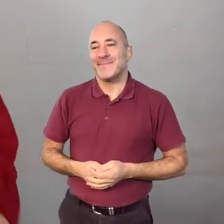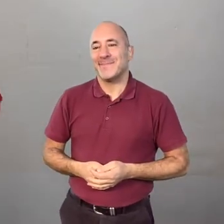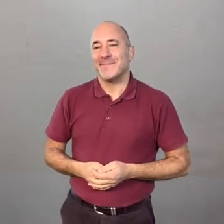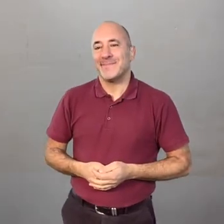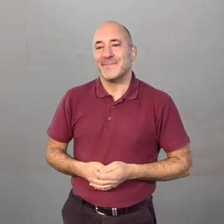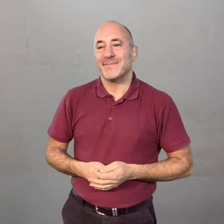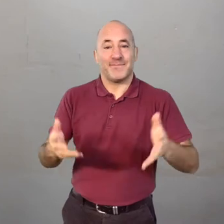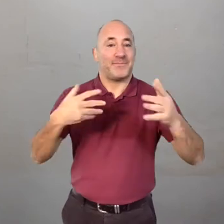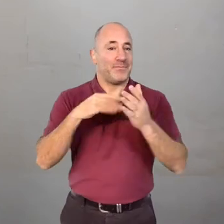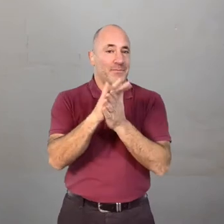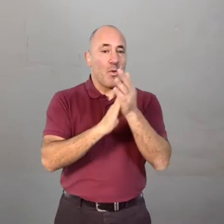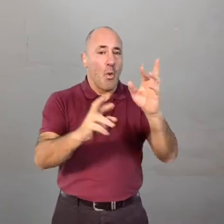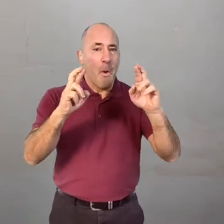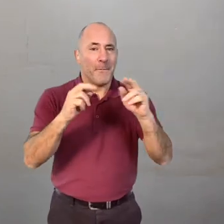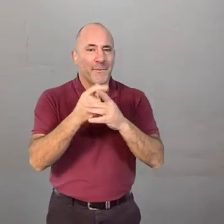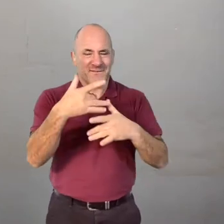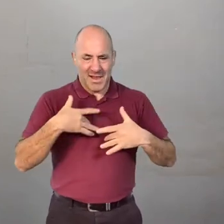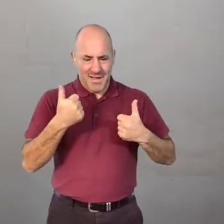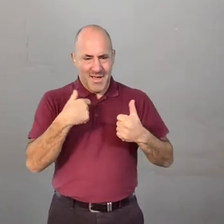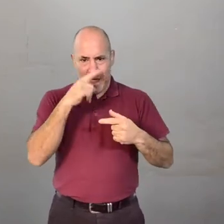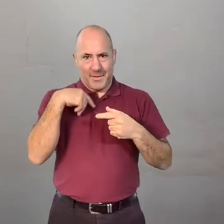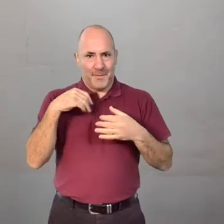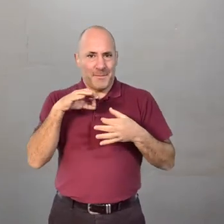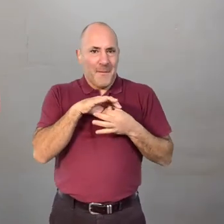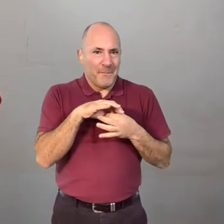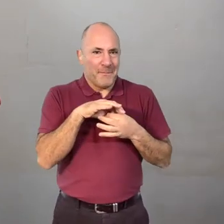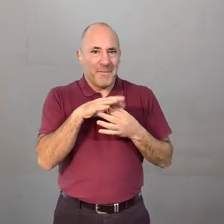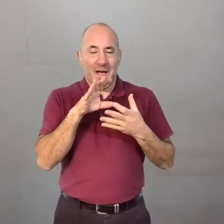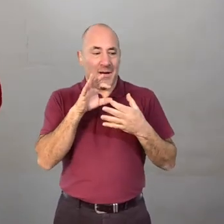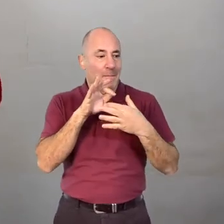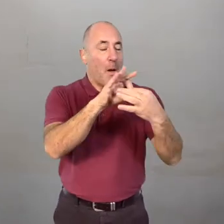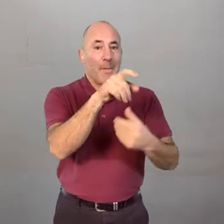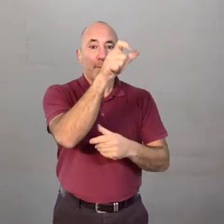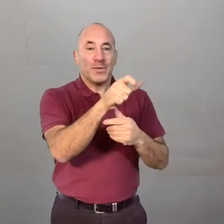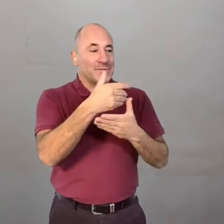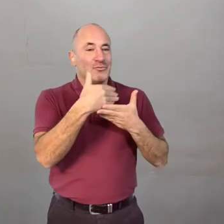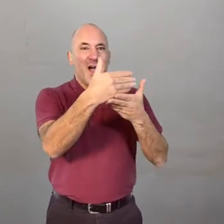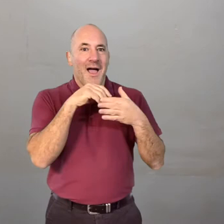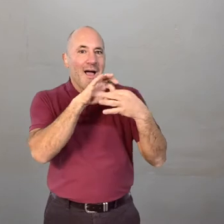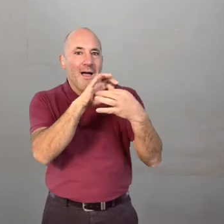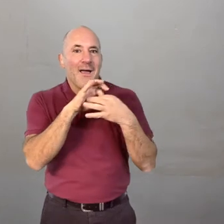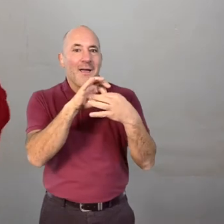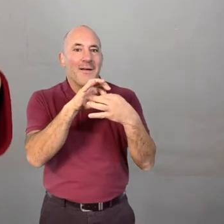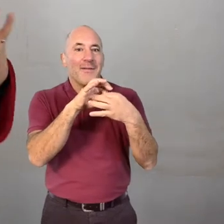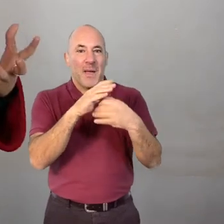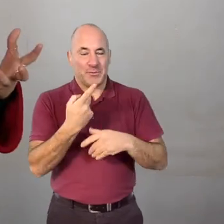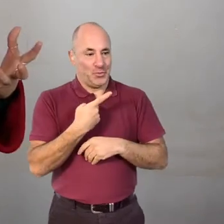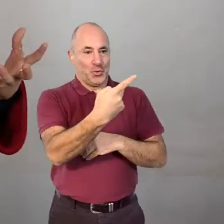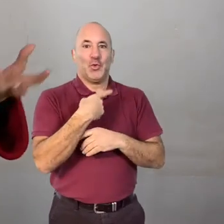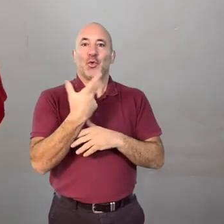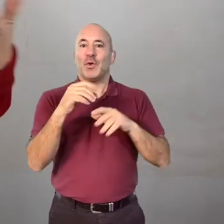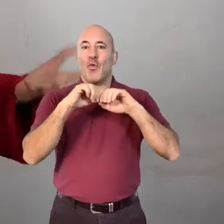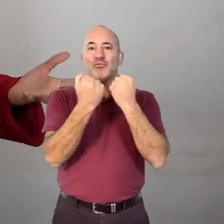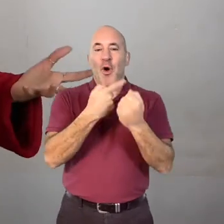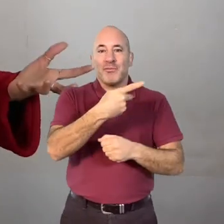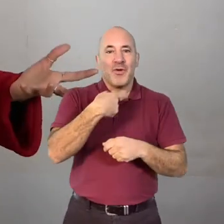we also hope that this is an opportunity to connect and be connected either with someone else